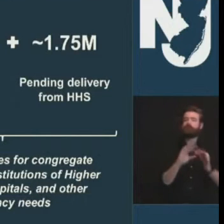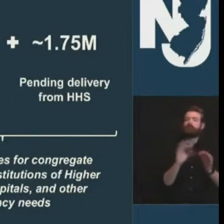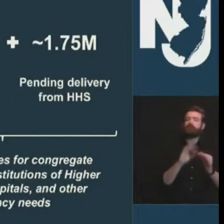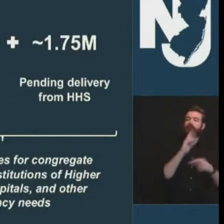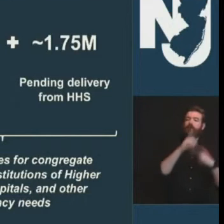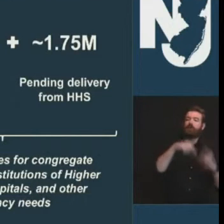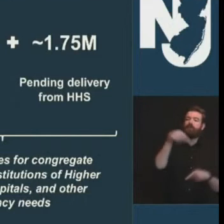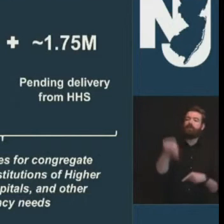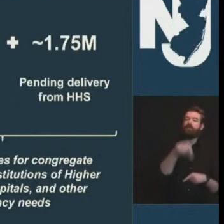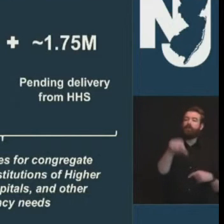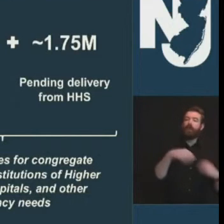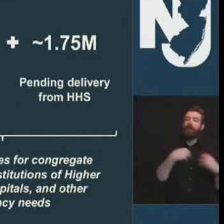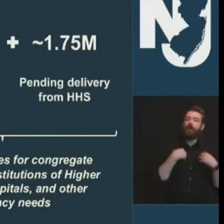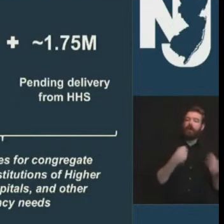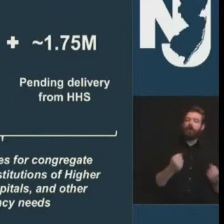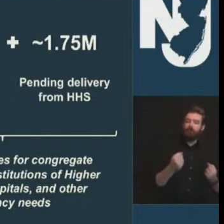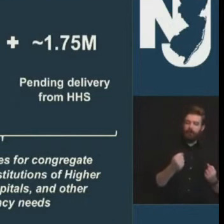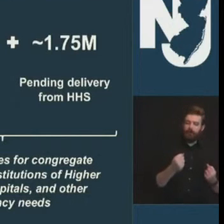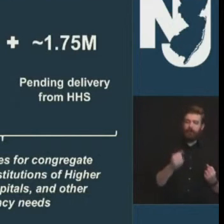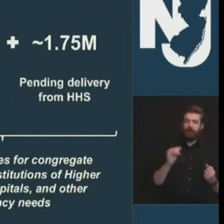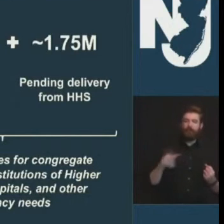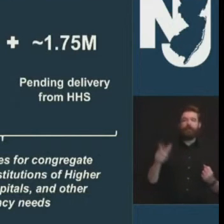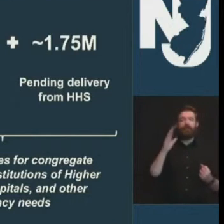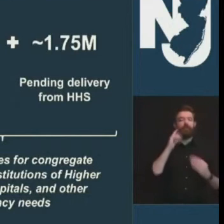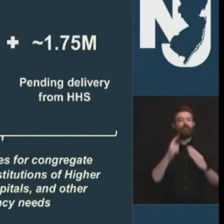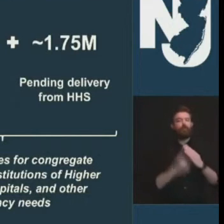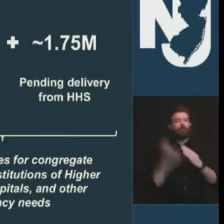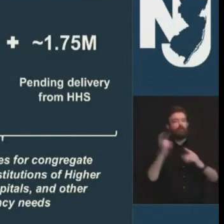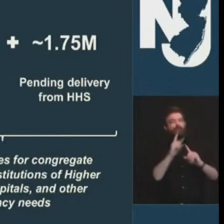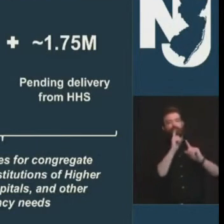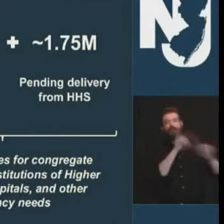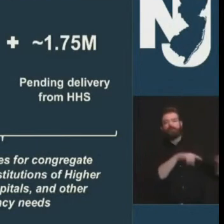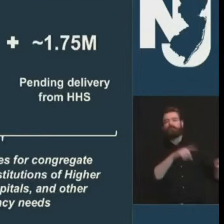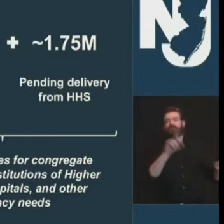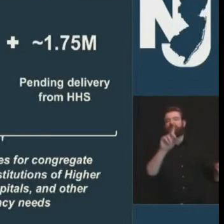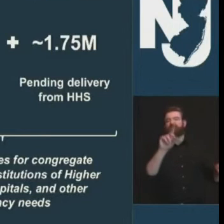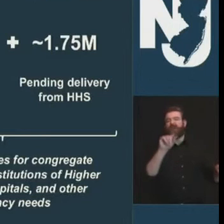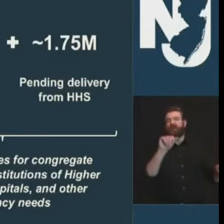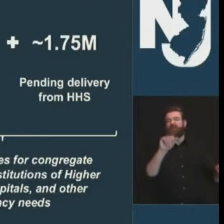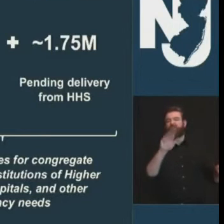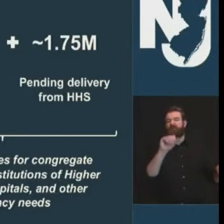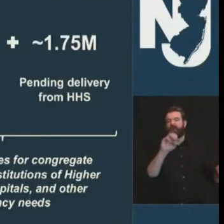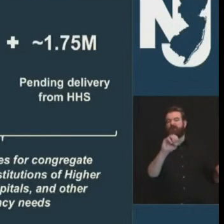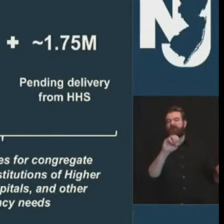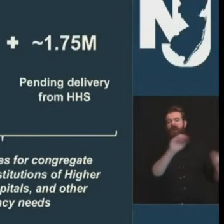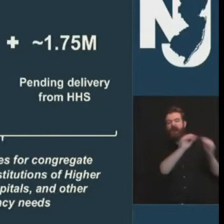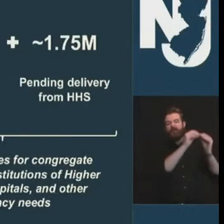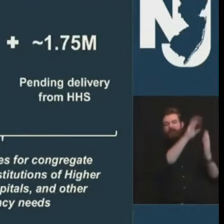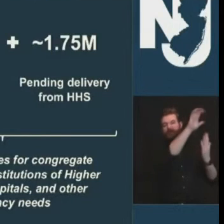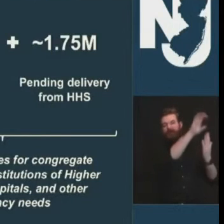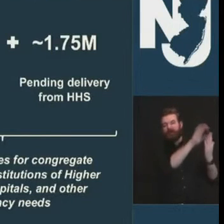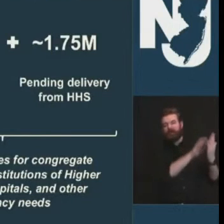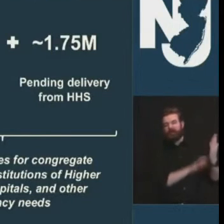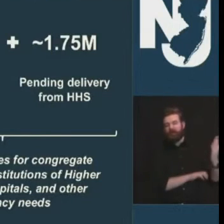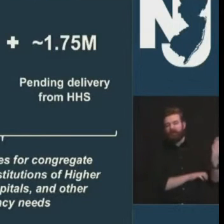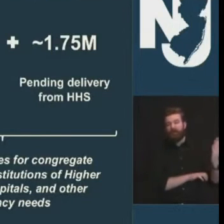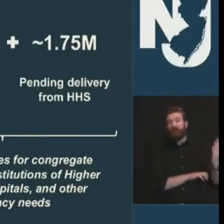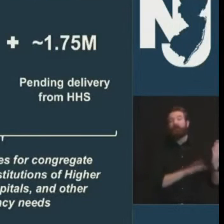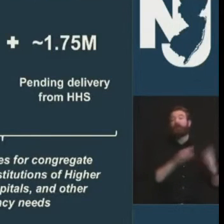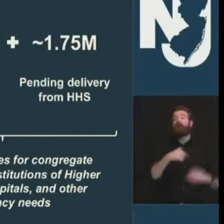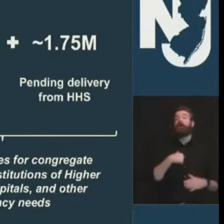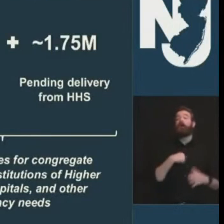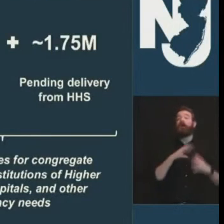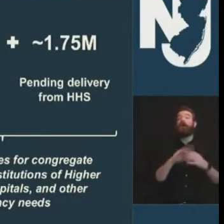do automatically report into the data system so when we talk about our testing capacity remember it does not include results